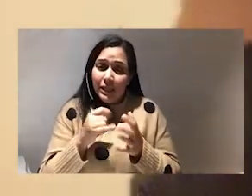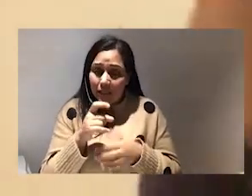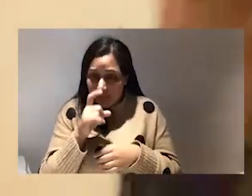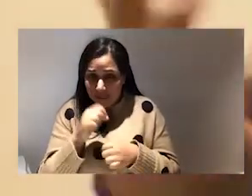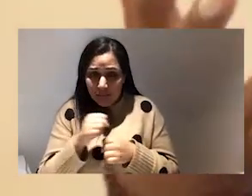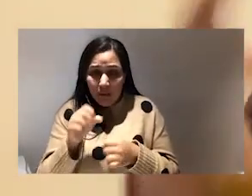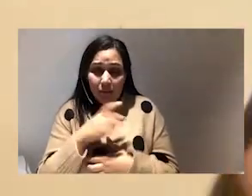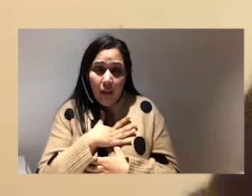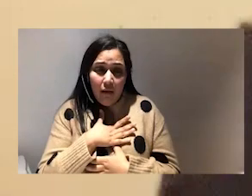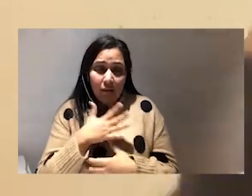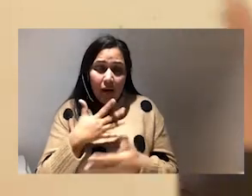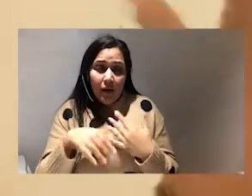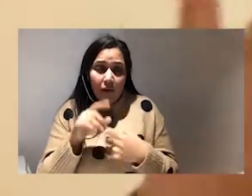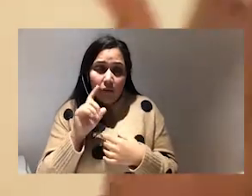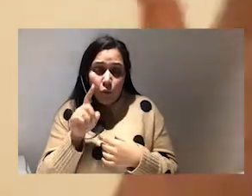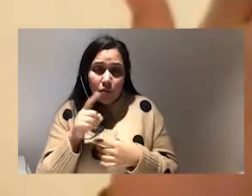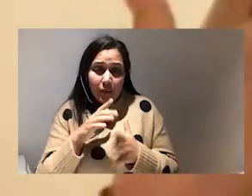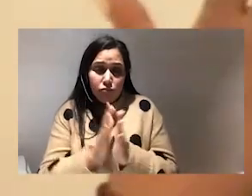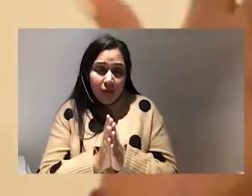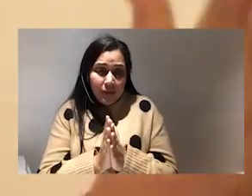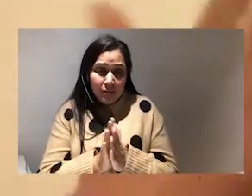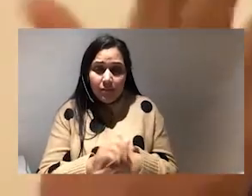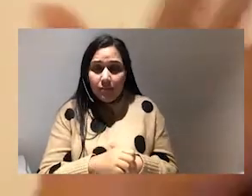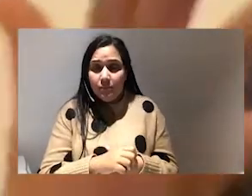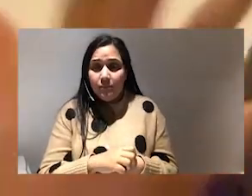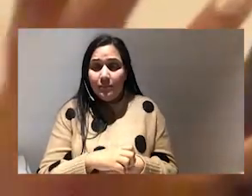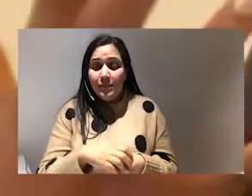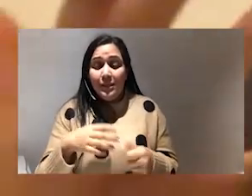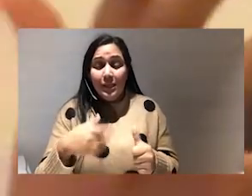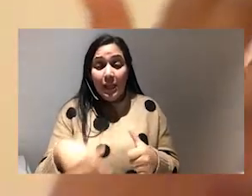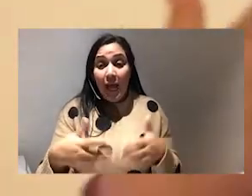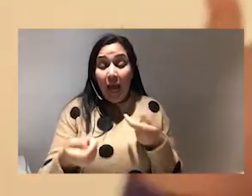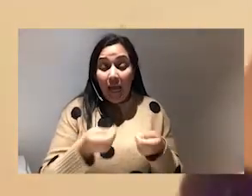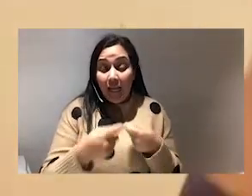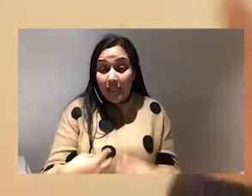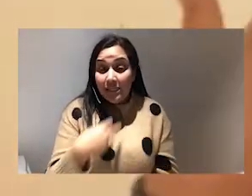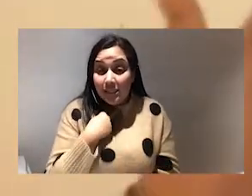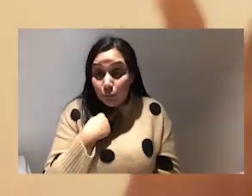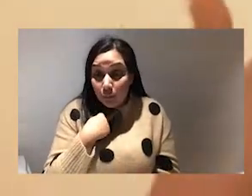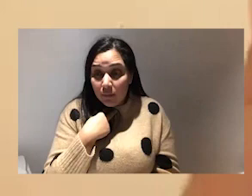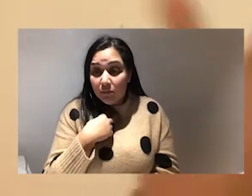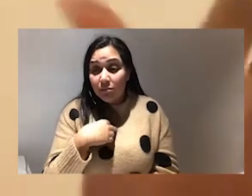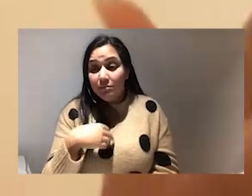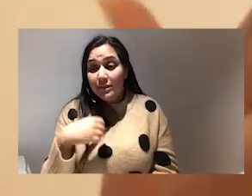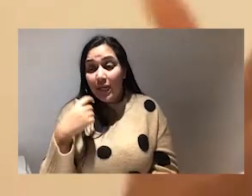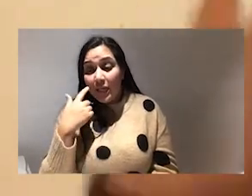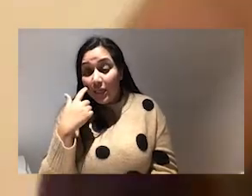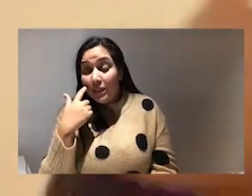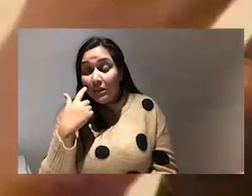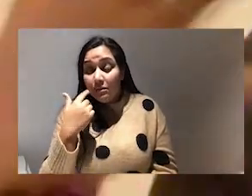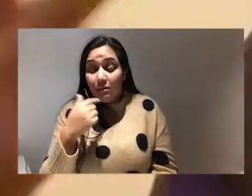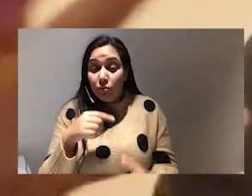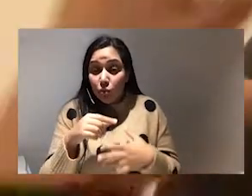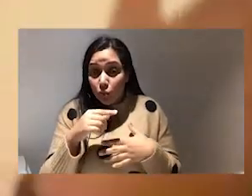keep them in your thoughts and your prayers in this in handling the disappointment i think you can decide whether you have the capacity